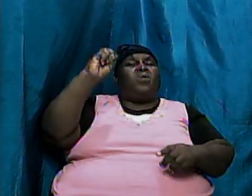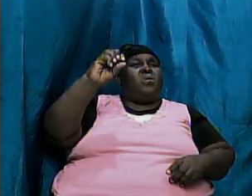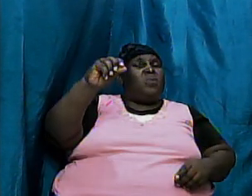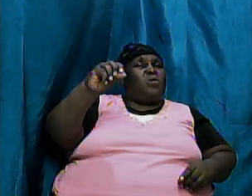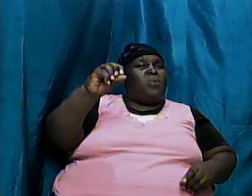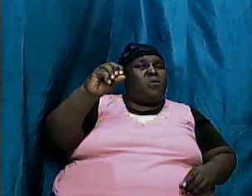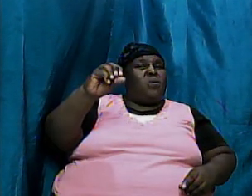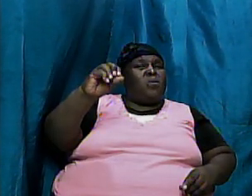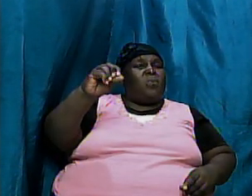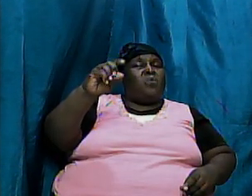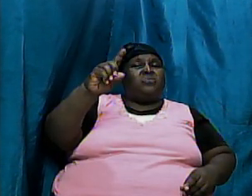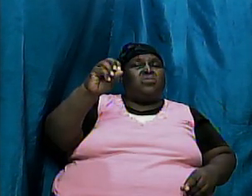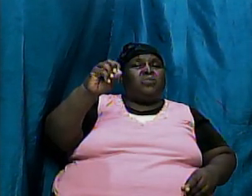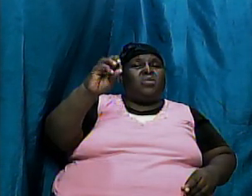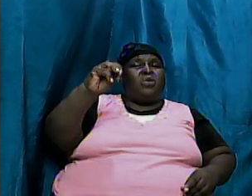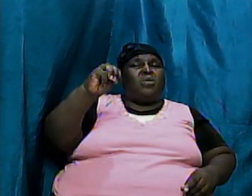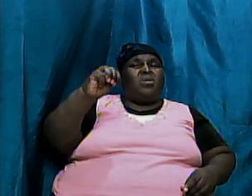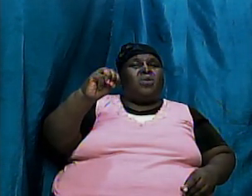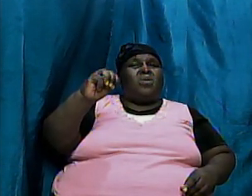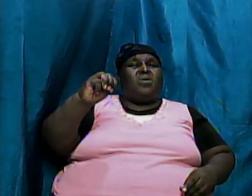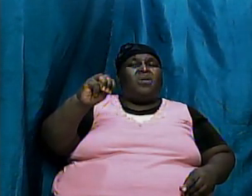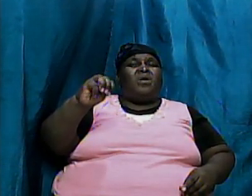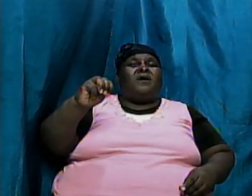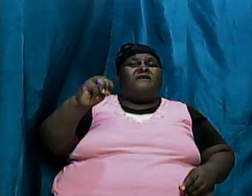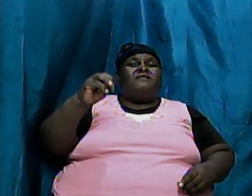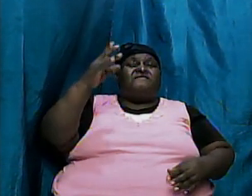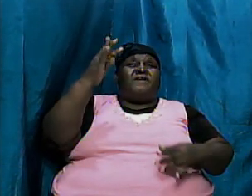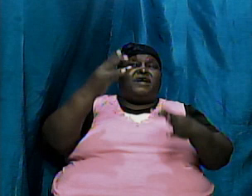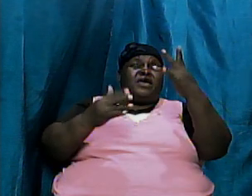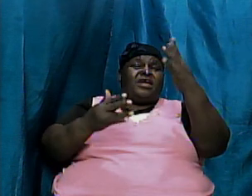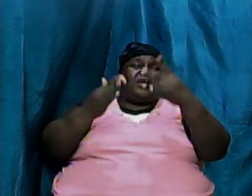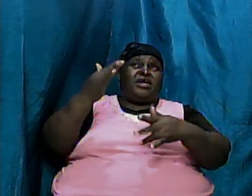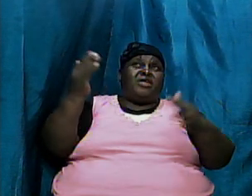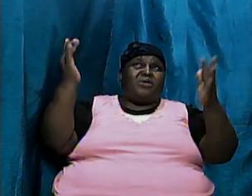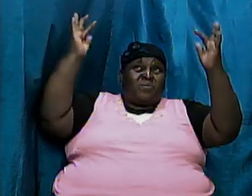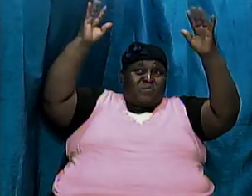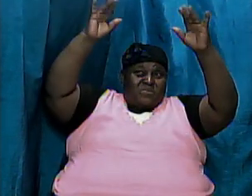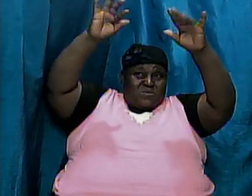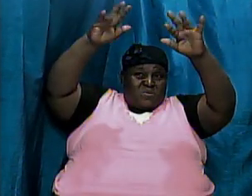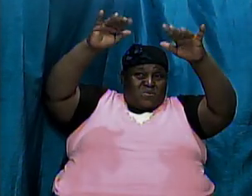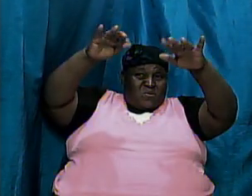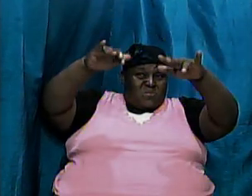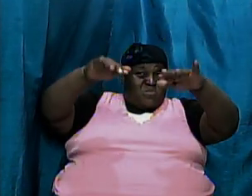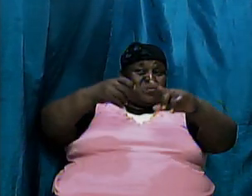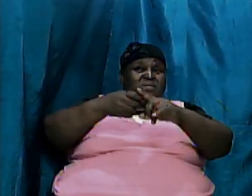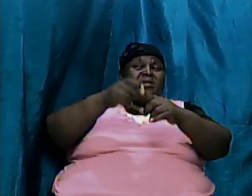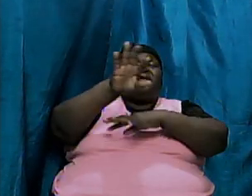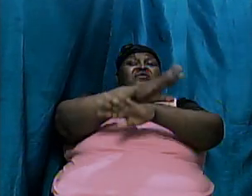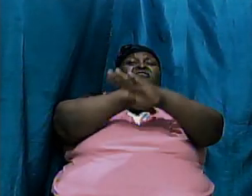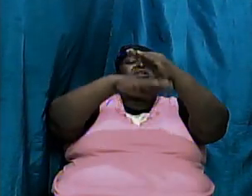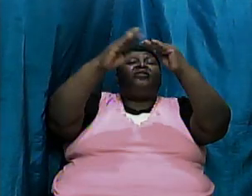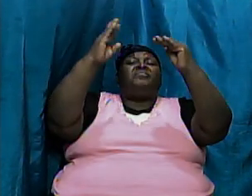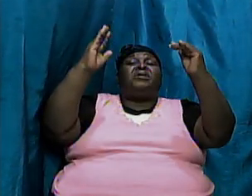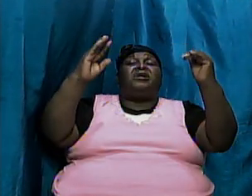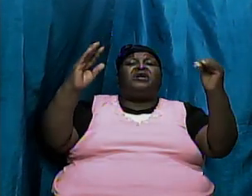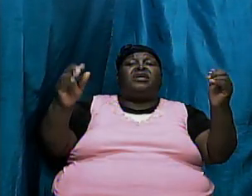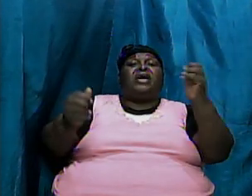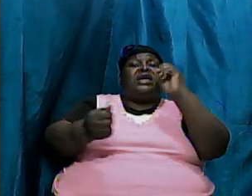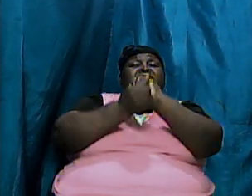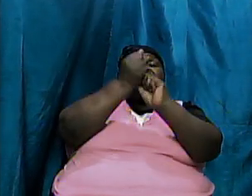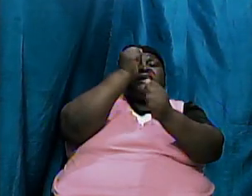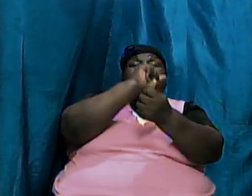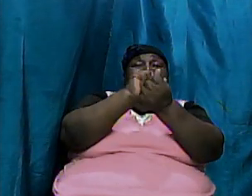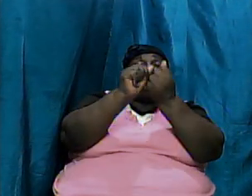it rained fire and brimstone from heaven and destroyed